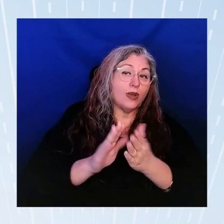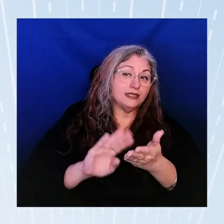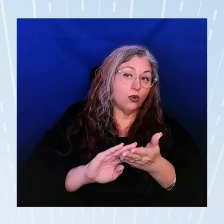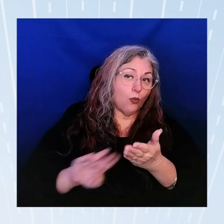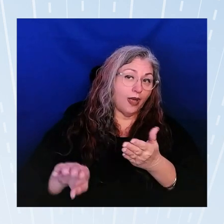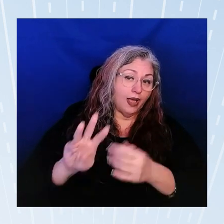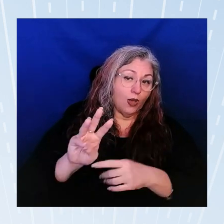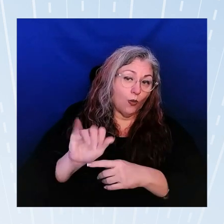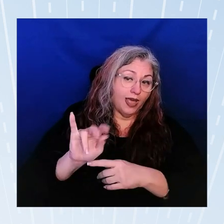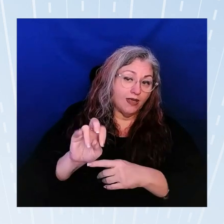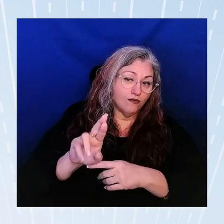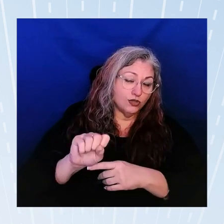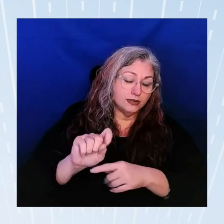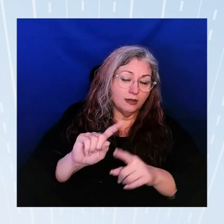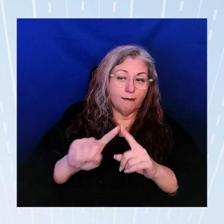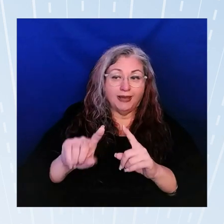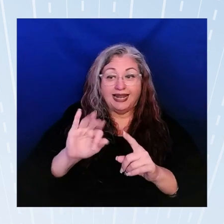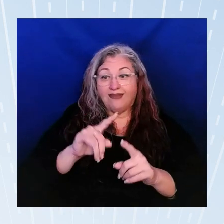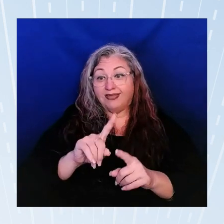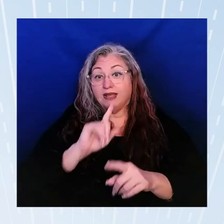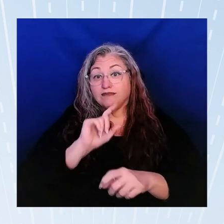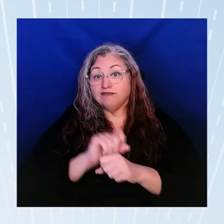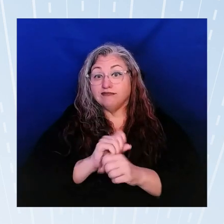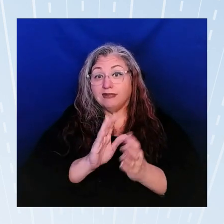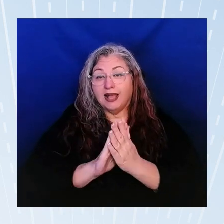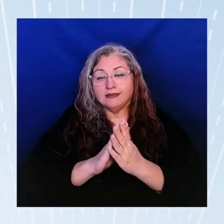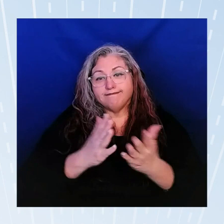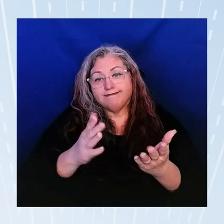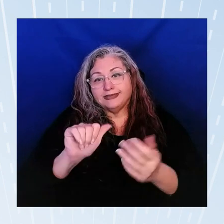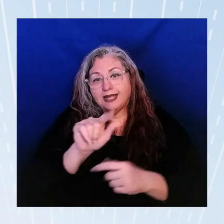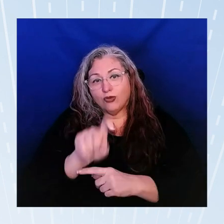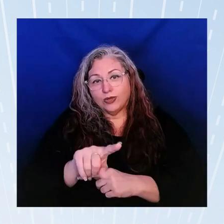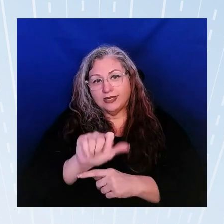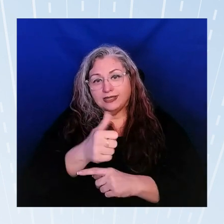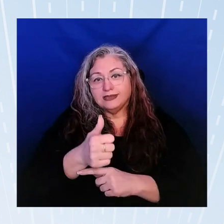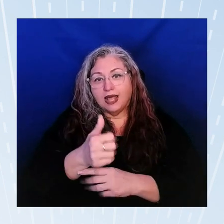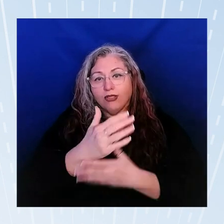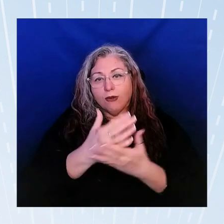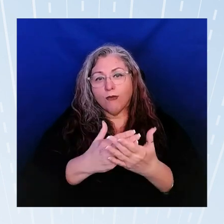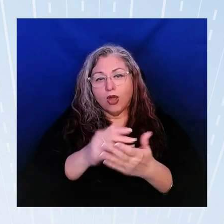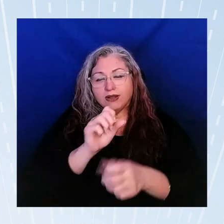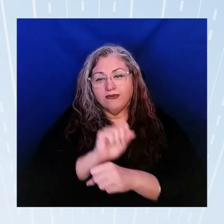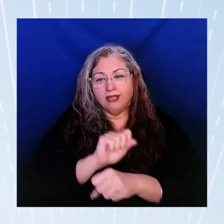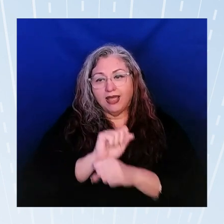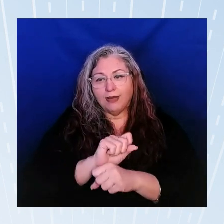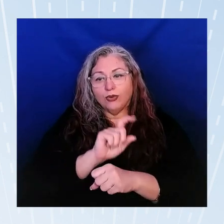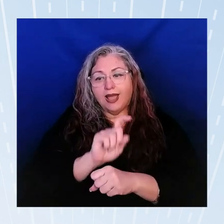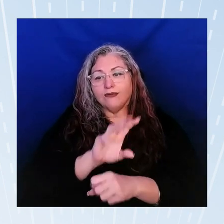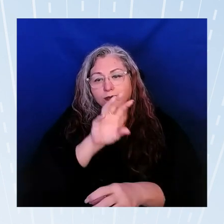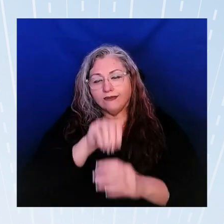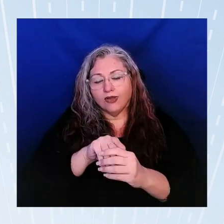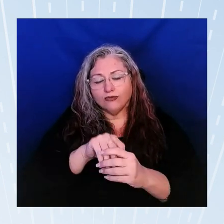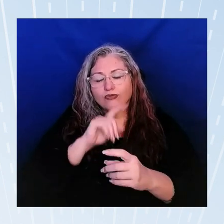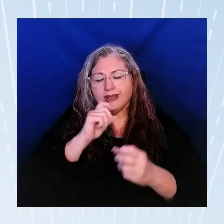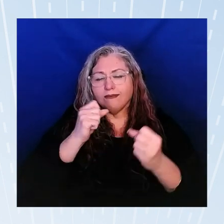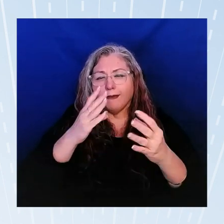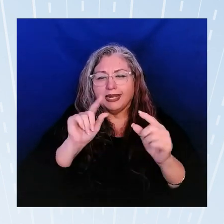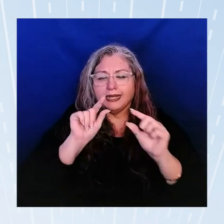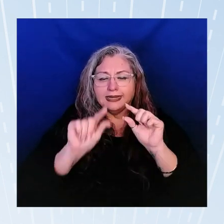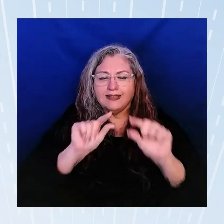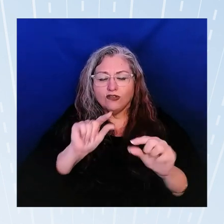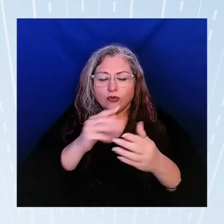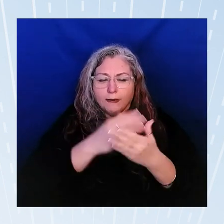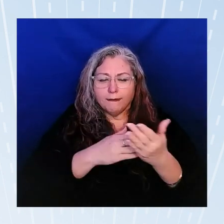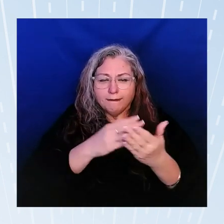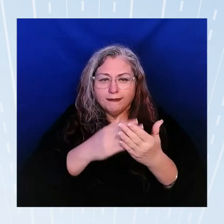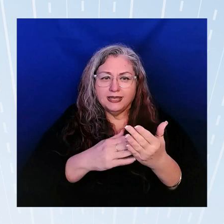whether they or not they do is another question and that's another area of labor that they you know would have to engage in so I mean there's a lot of pieces at the